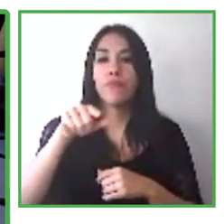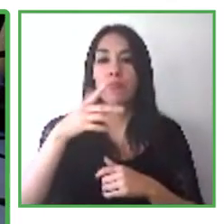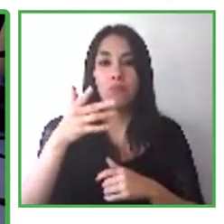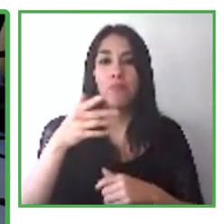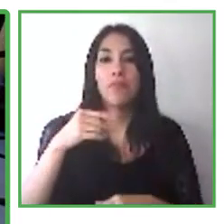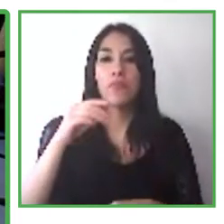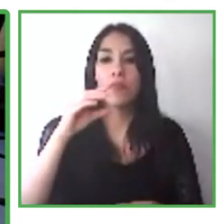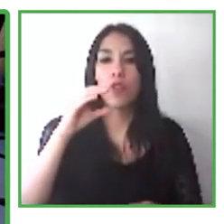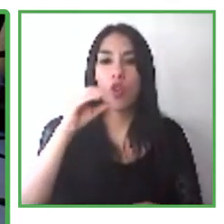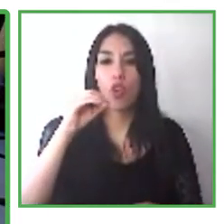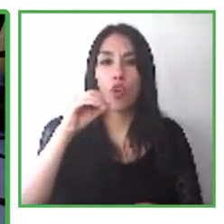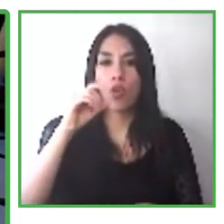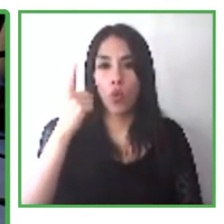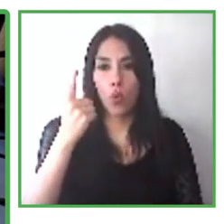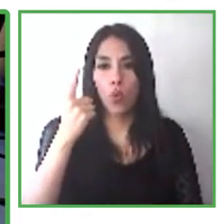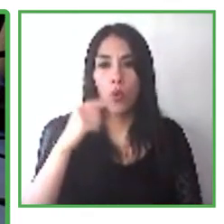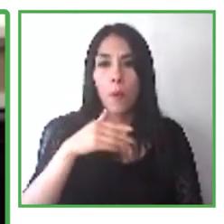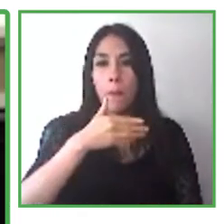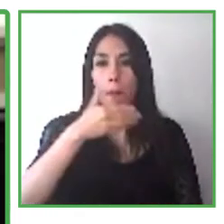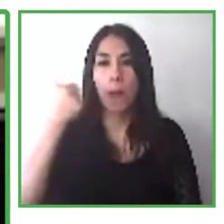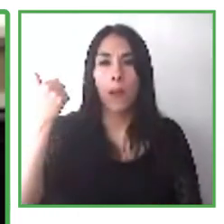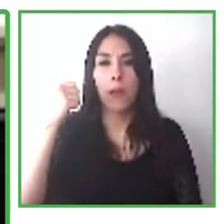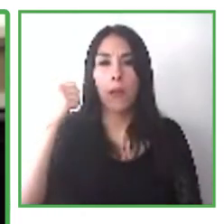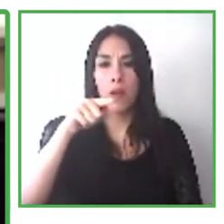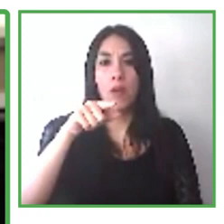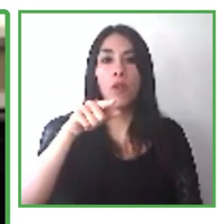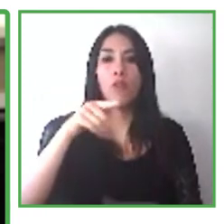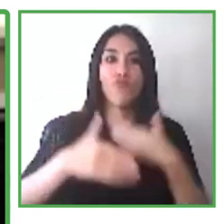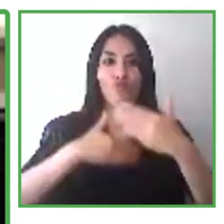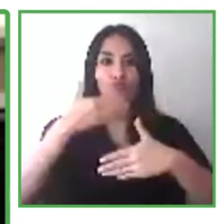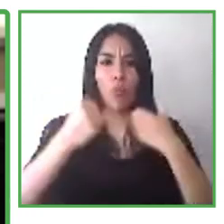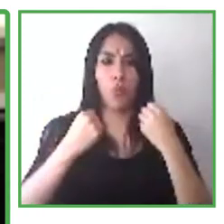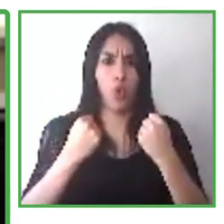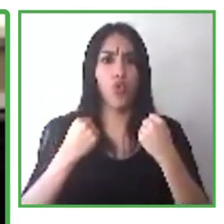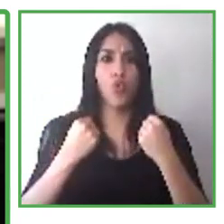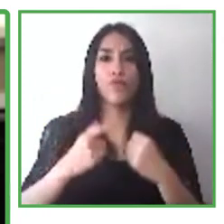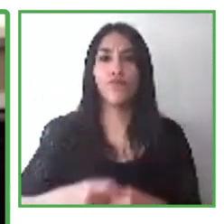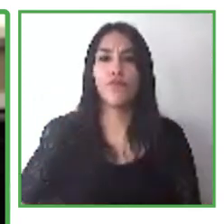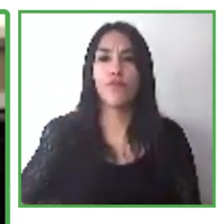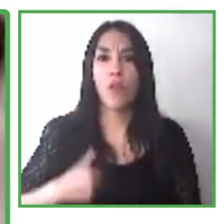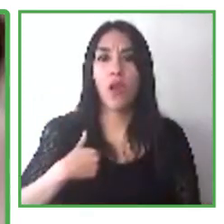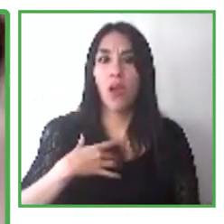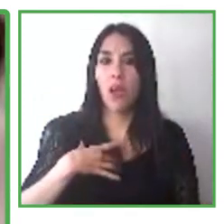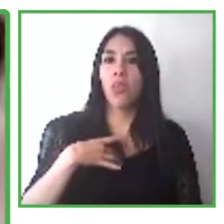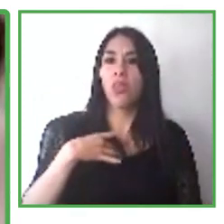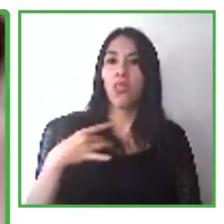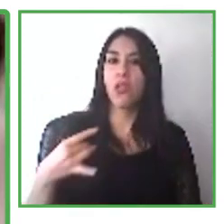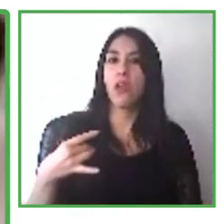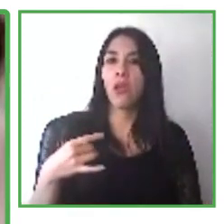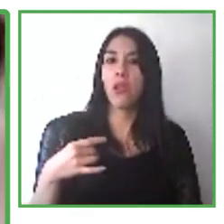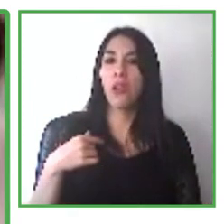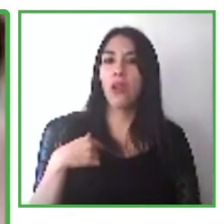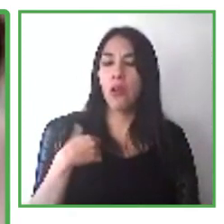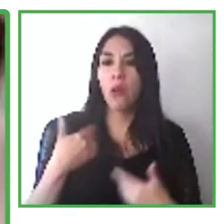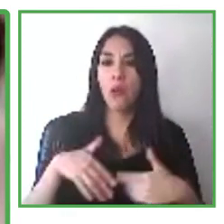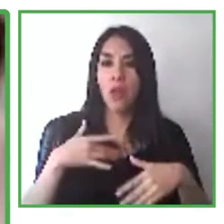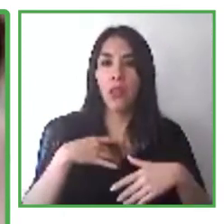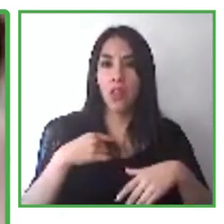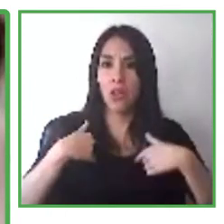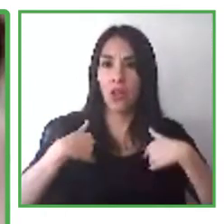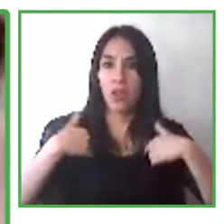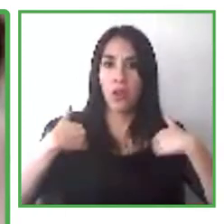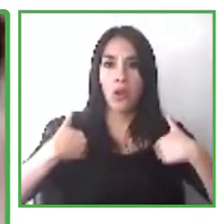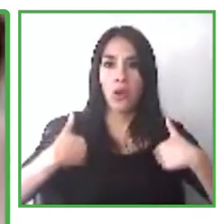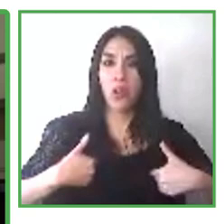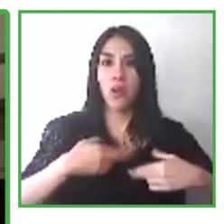javascript I enjoyed stepping outside of my role as a user because now